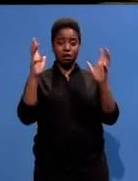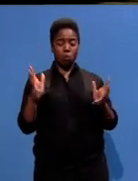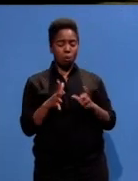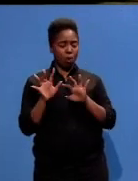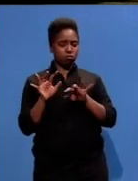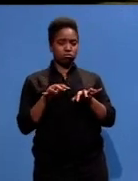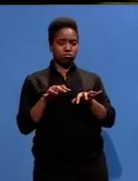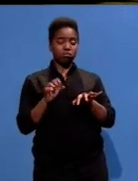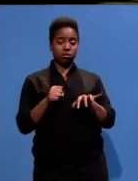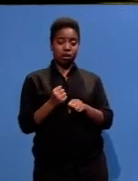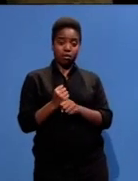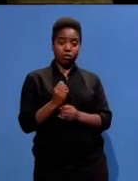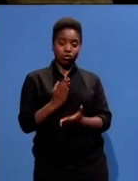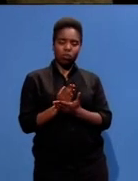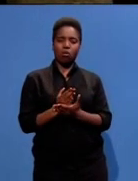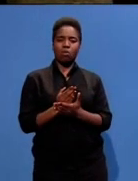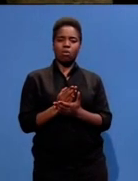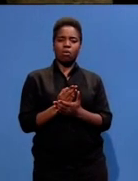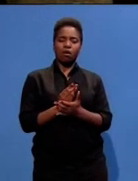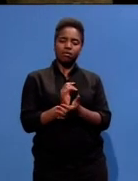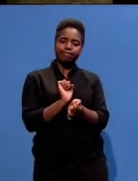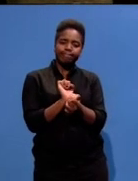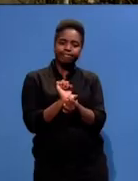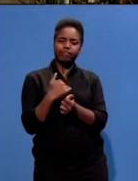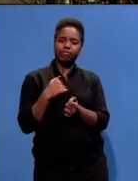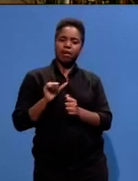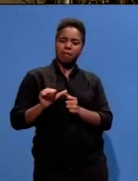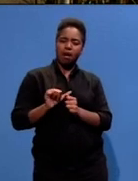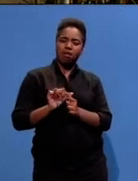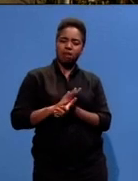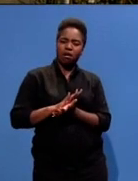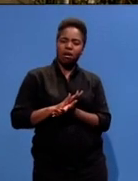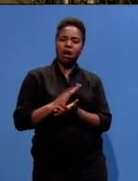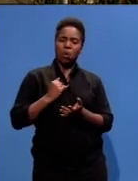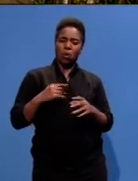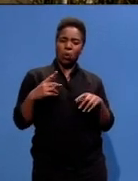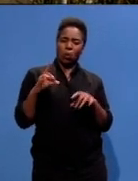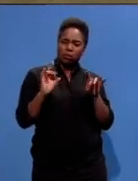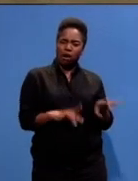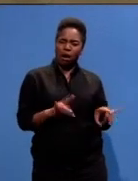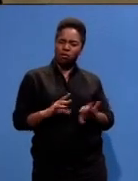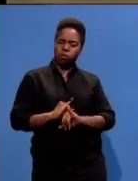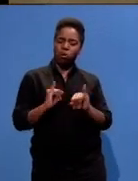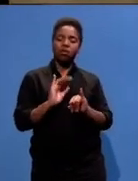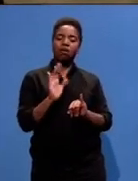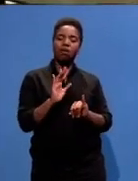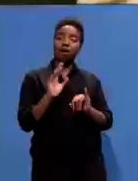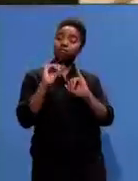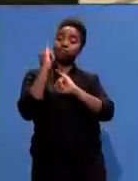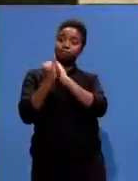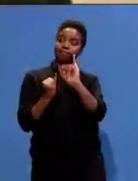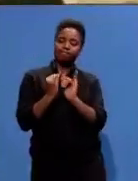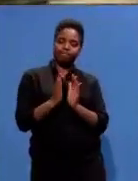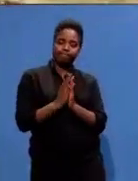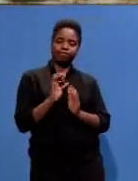forced to invite a press tour to make prison conditions appear less severe than they actually were. You will notice that the